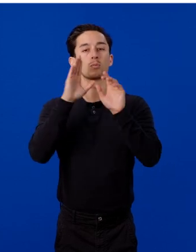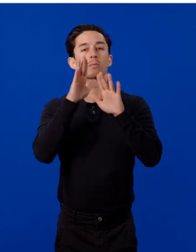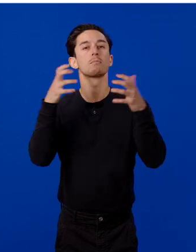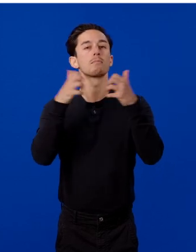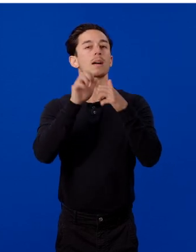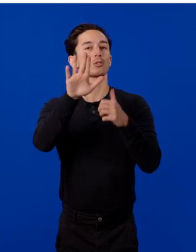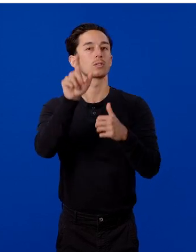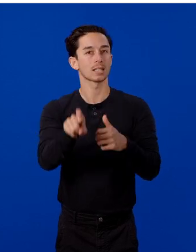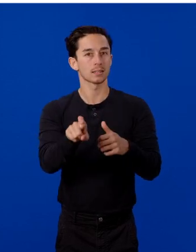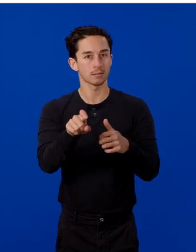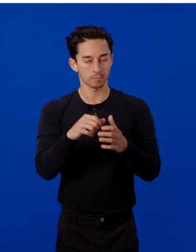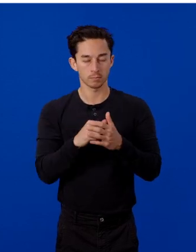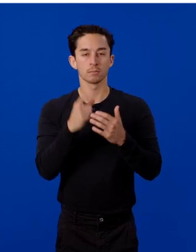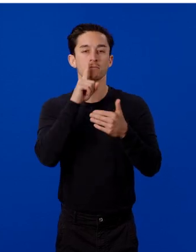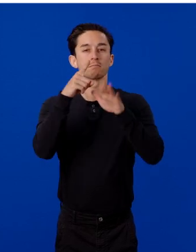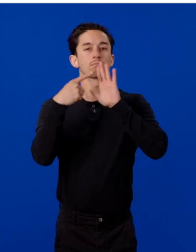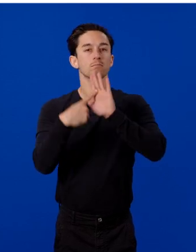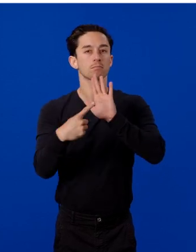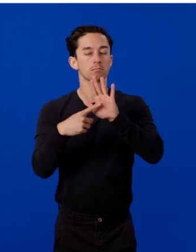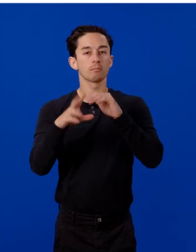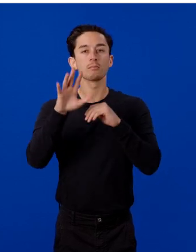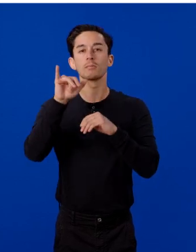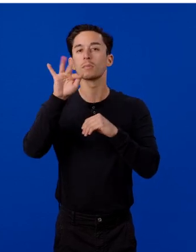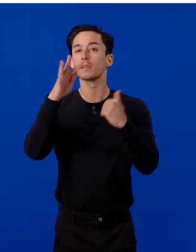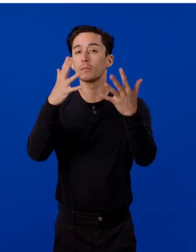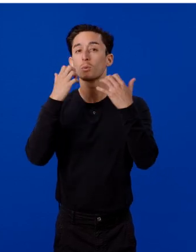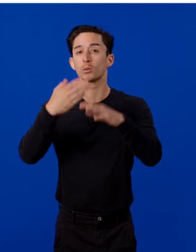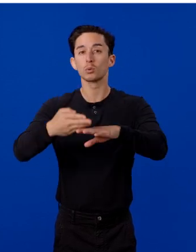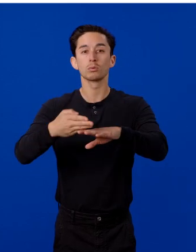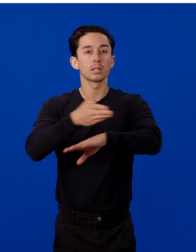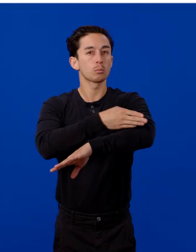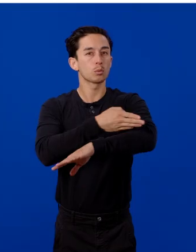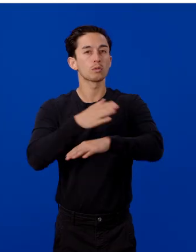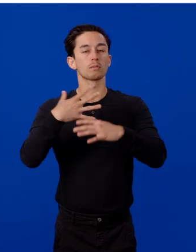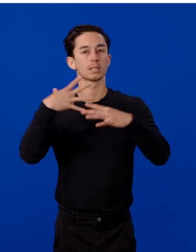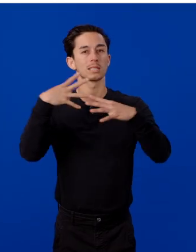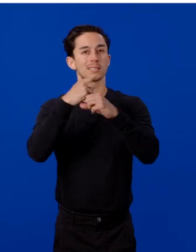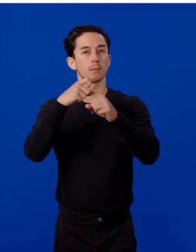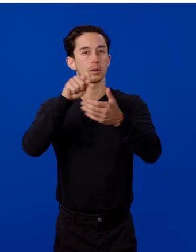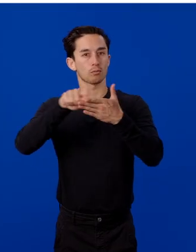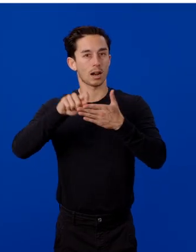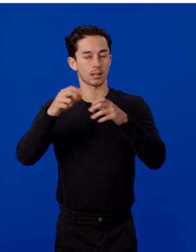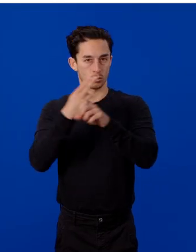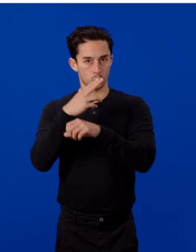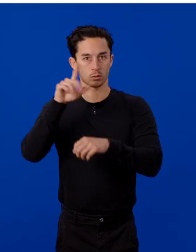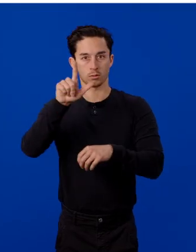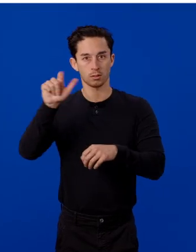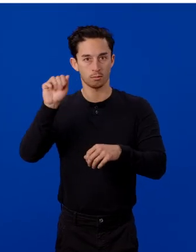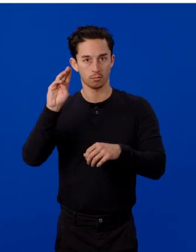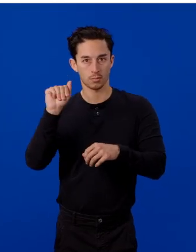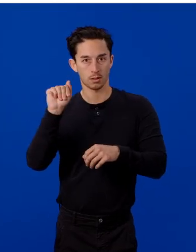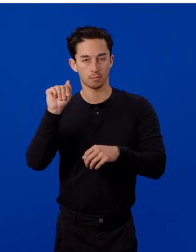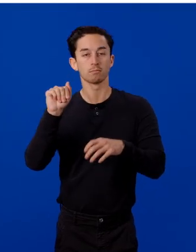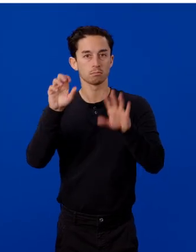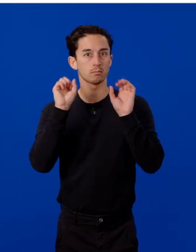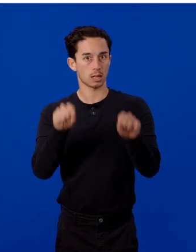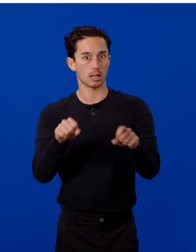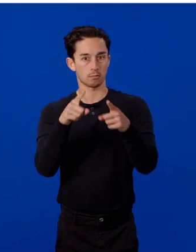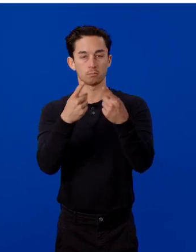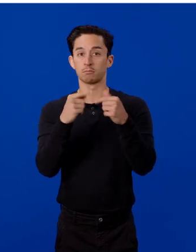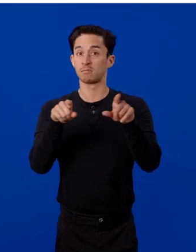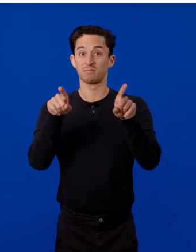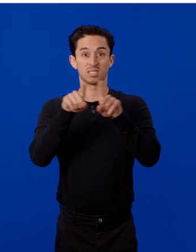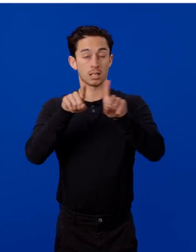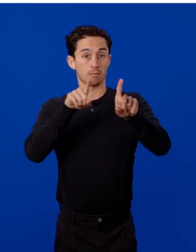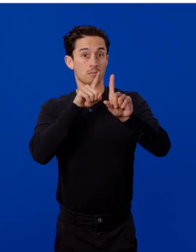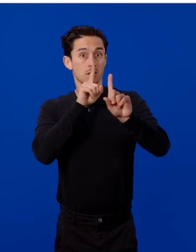needs. For example, if you want to improve summary writing using LAMA. With the same command,